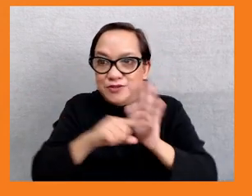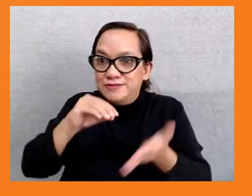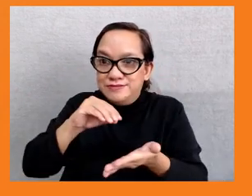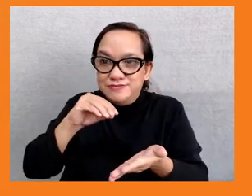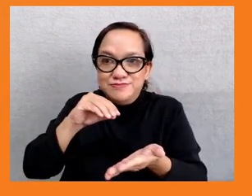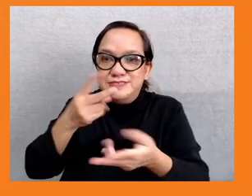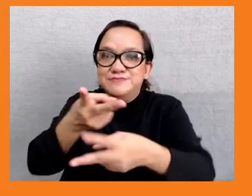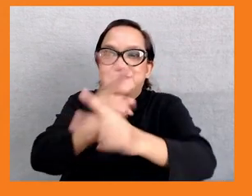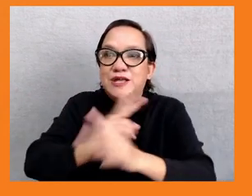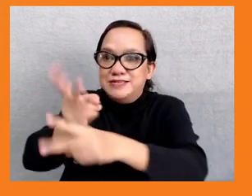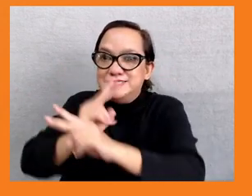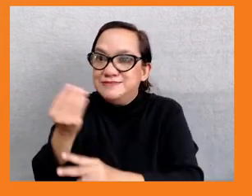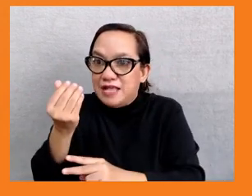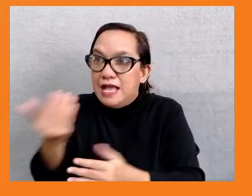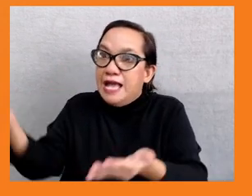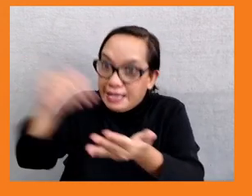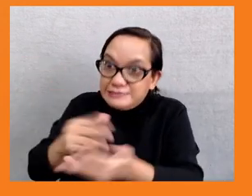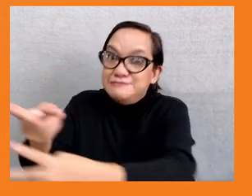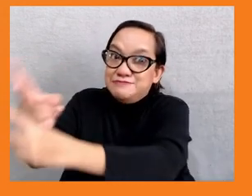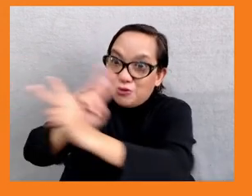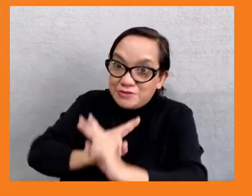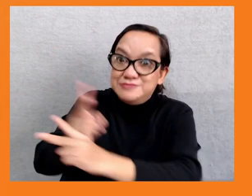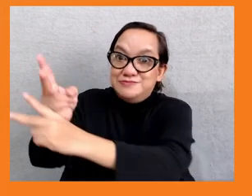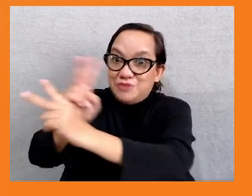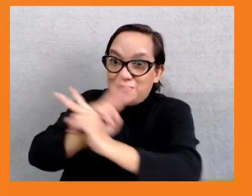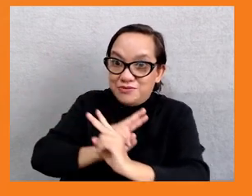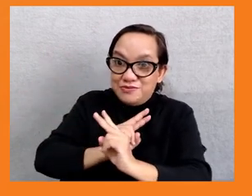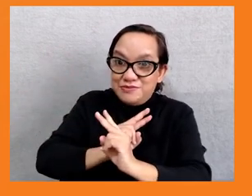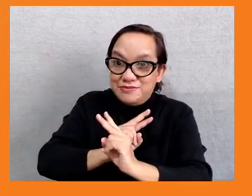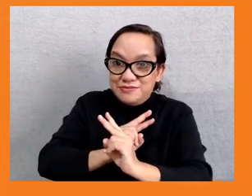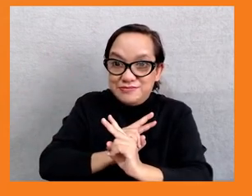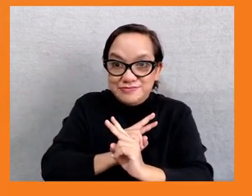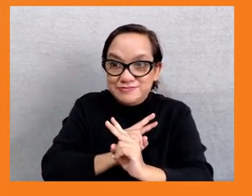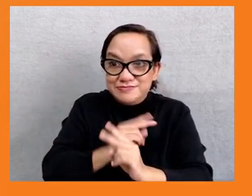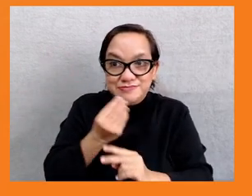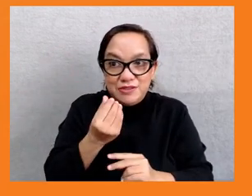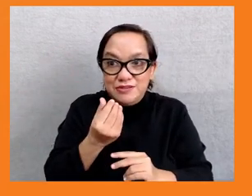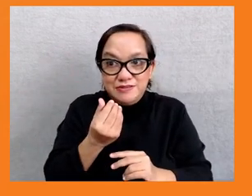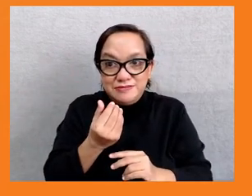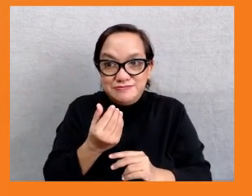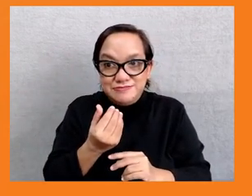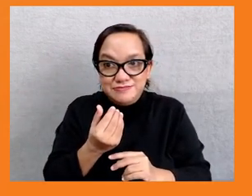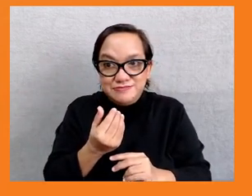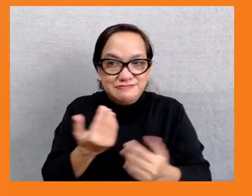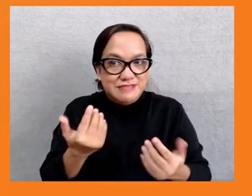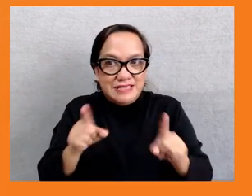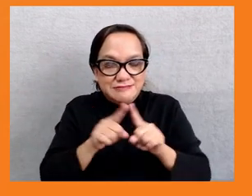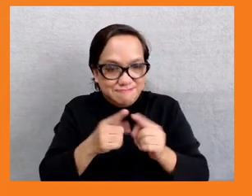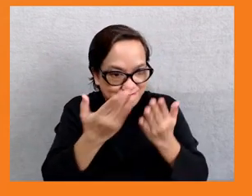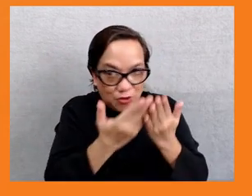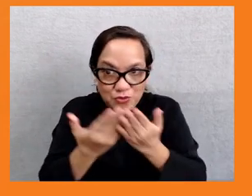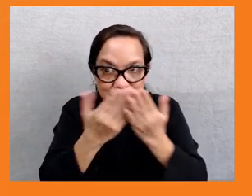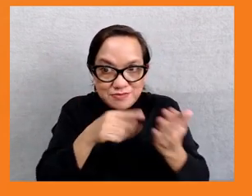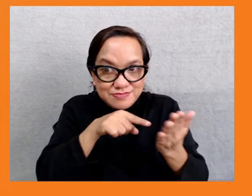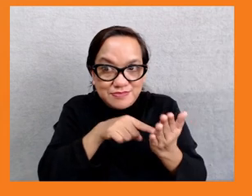progressive taxation, and I remember a very good study by UNDP a few years ago where they interviewed policymakers across the world and said the policymakers found